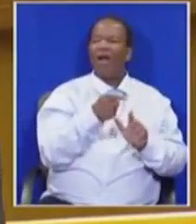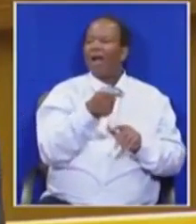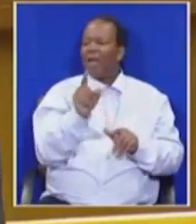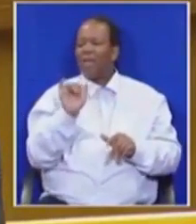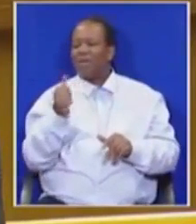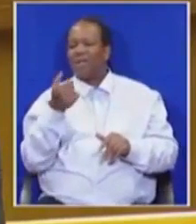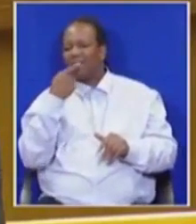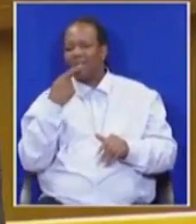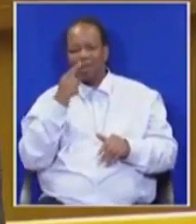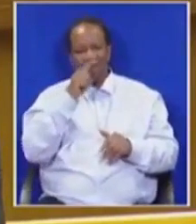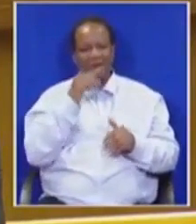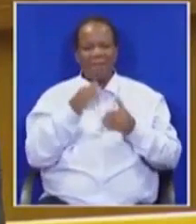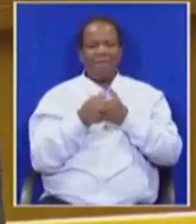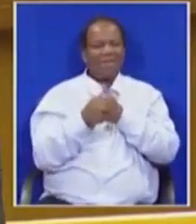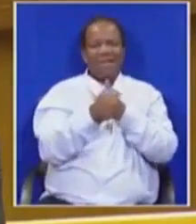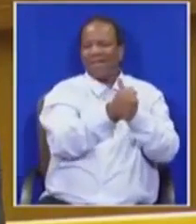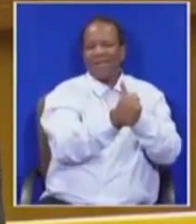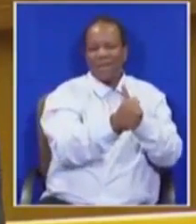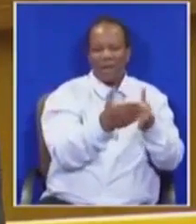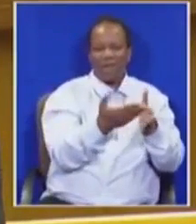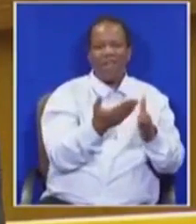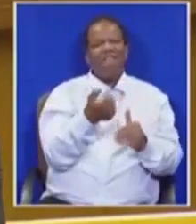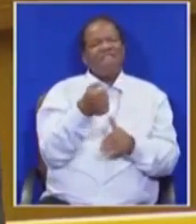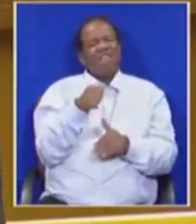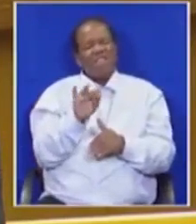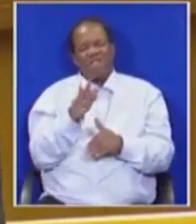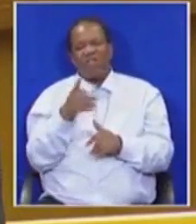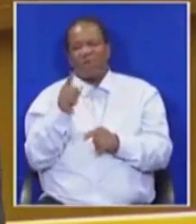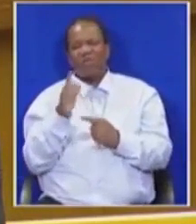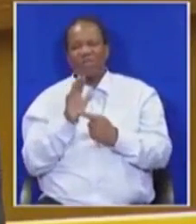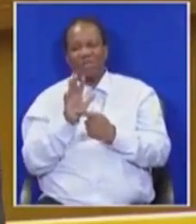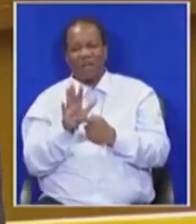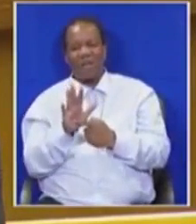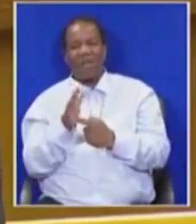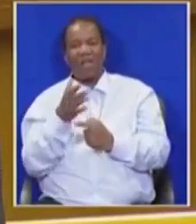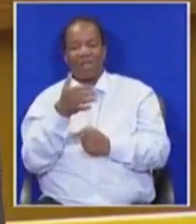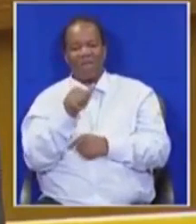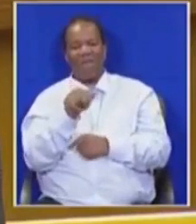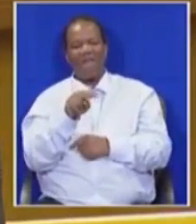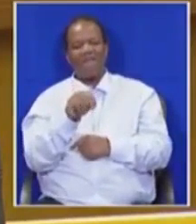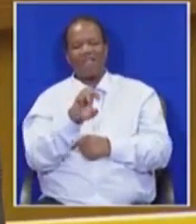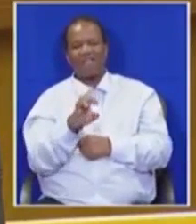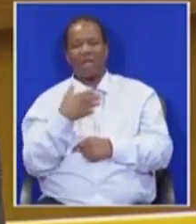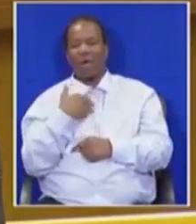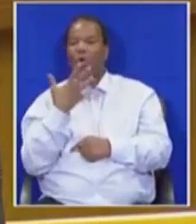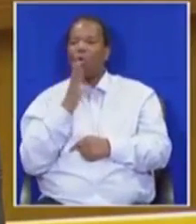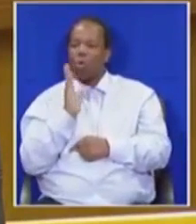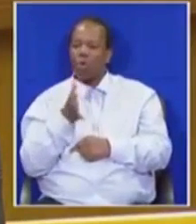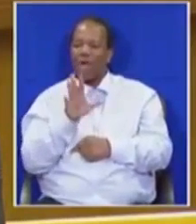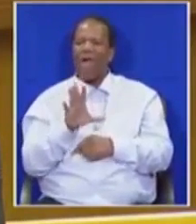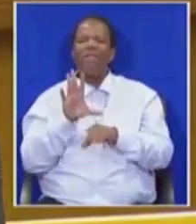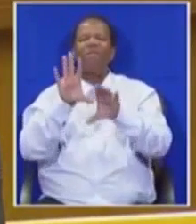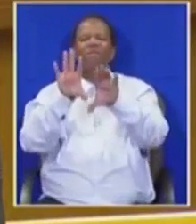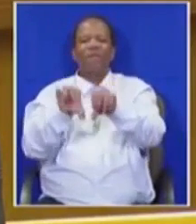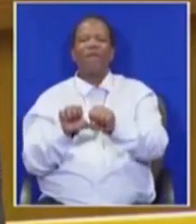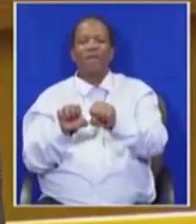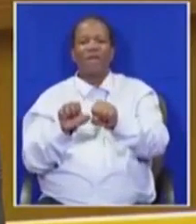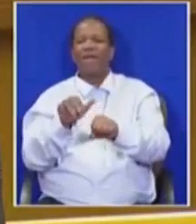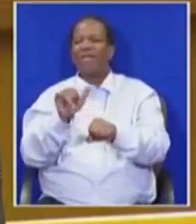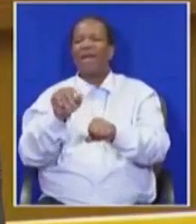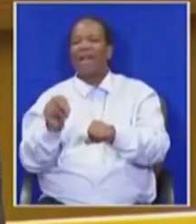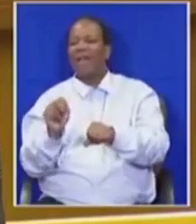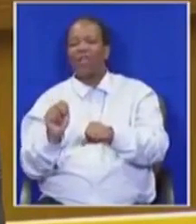Because if that was the case, the ANC would have long expropriated this land without compensation.